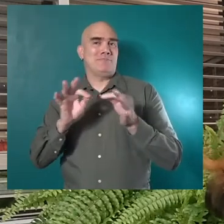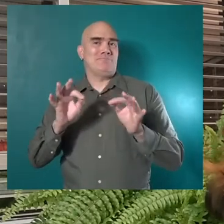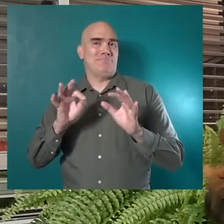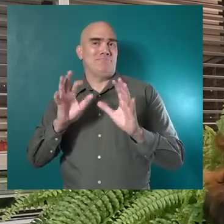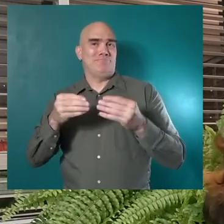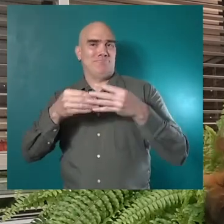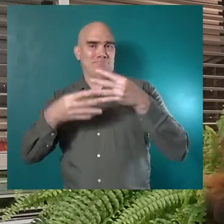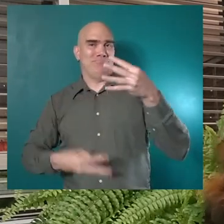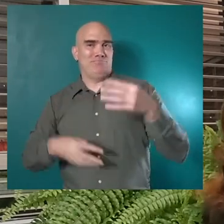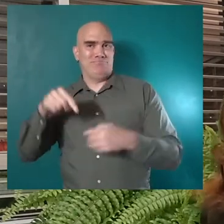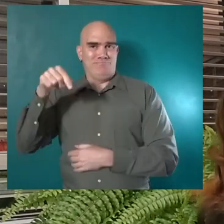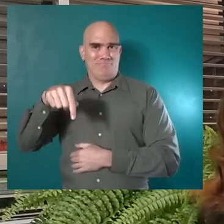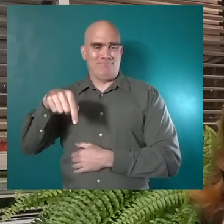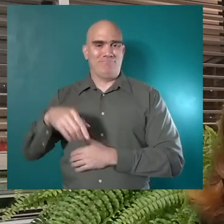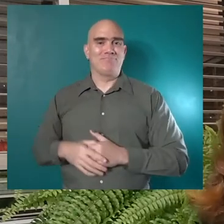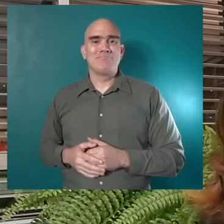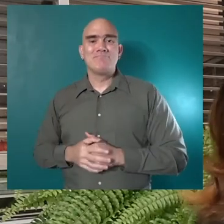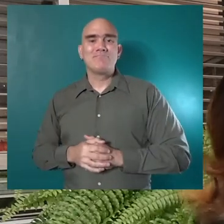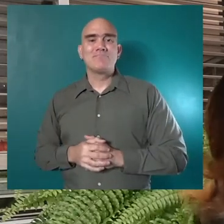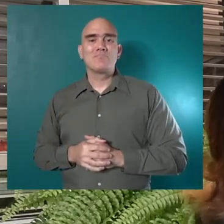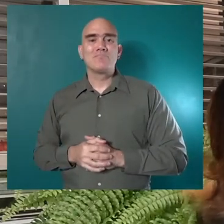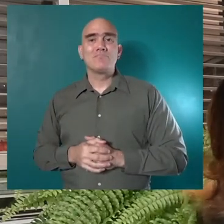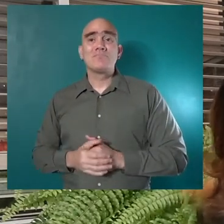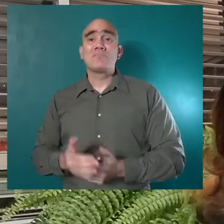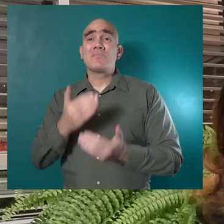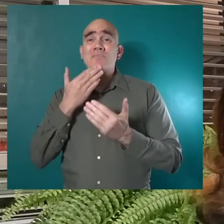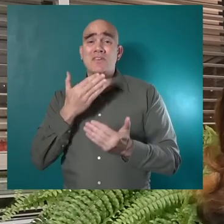put them in the comments section below.